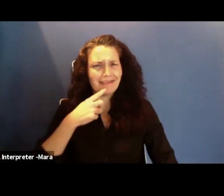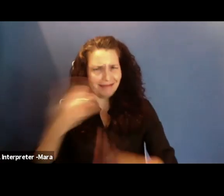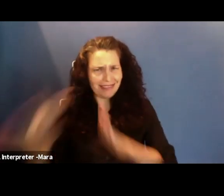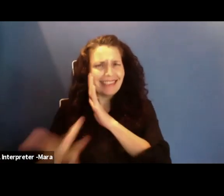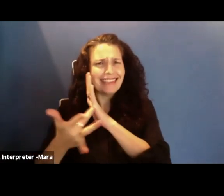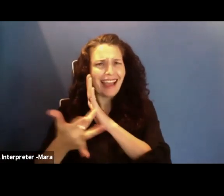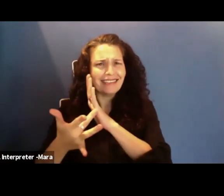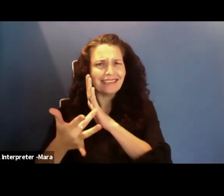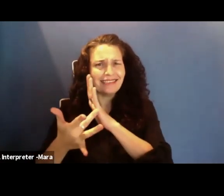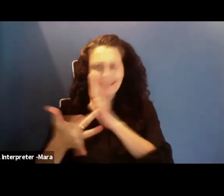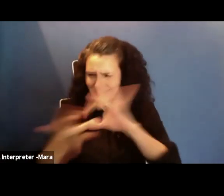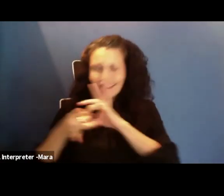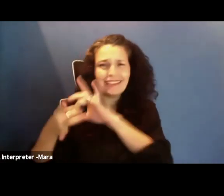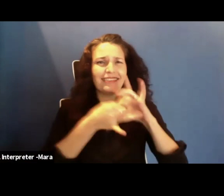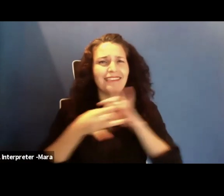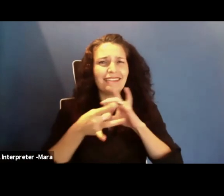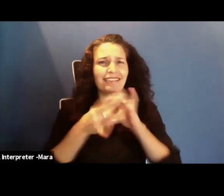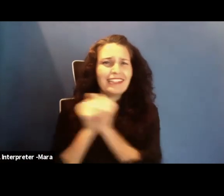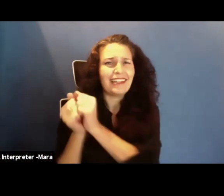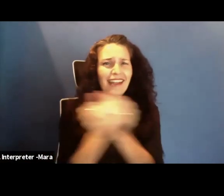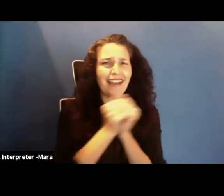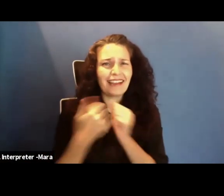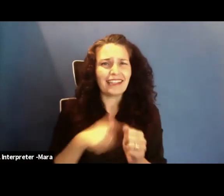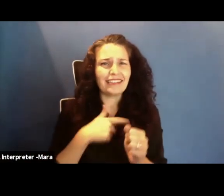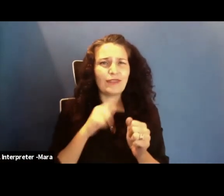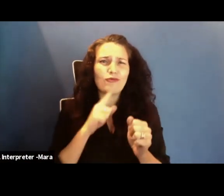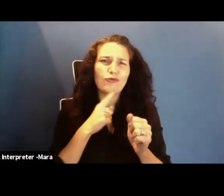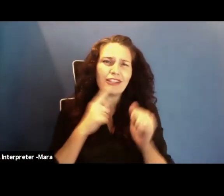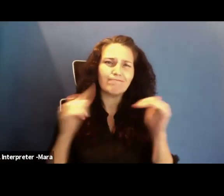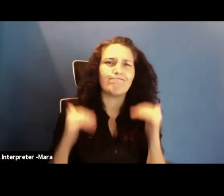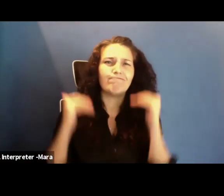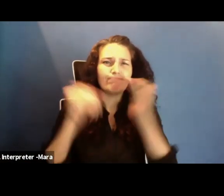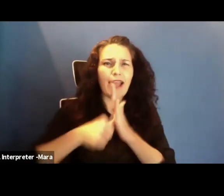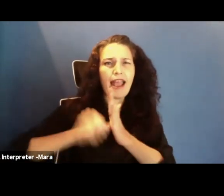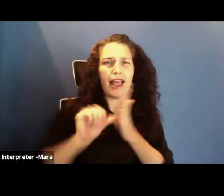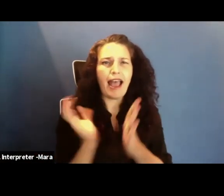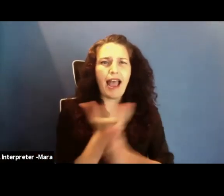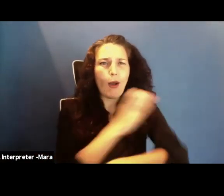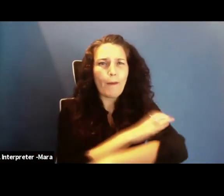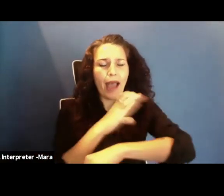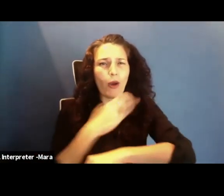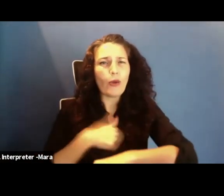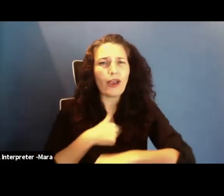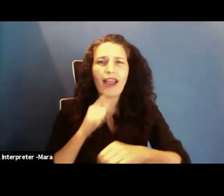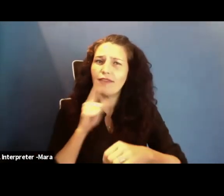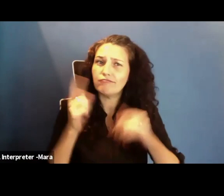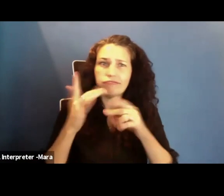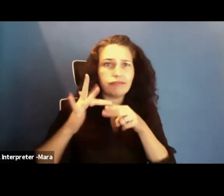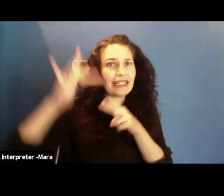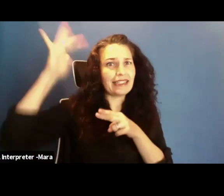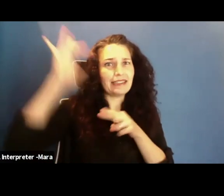unites us, and amplifies our power. And we have an esteemed group